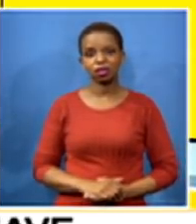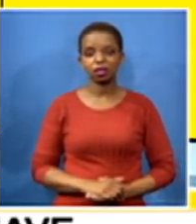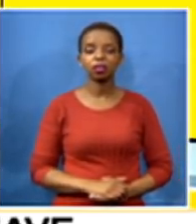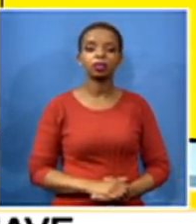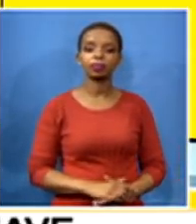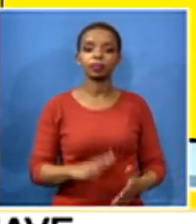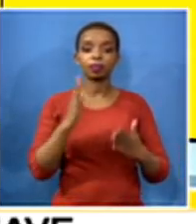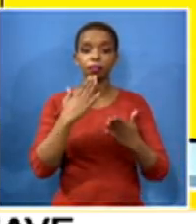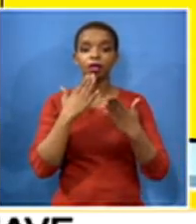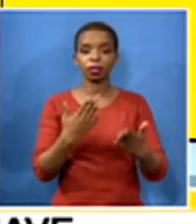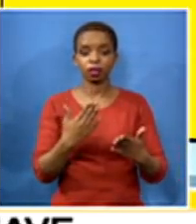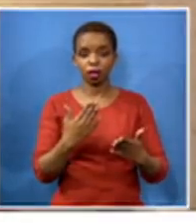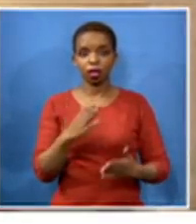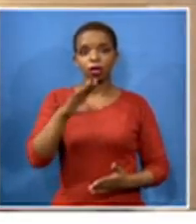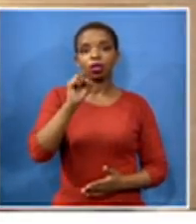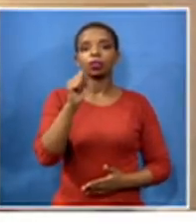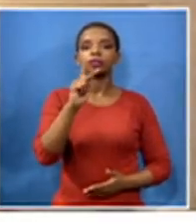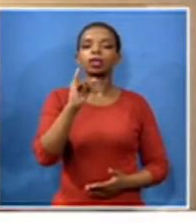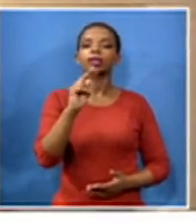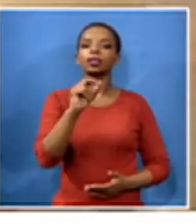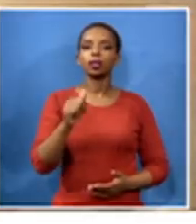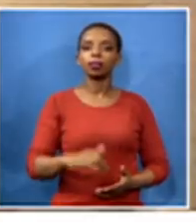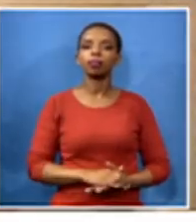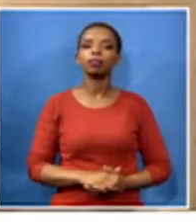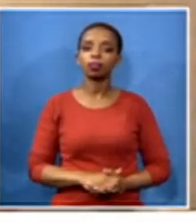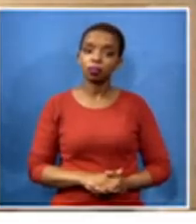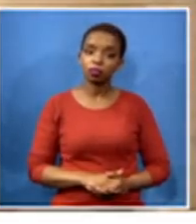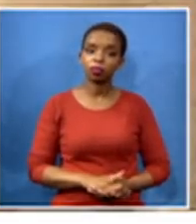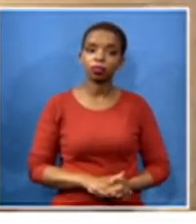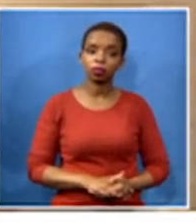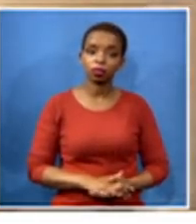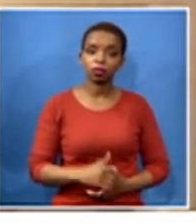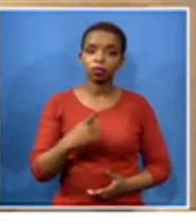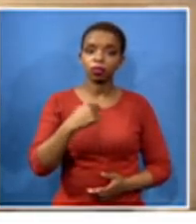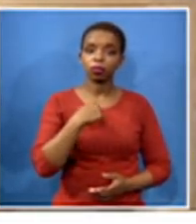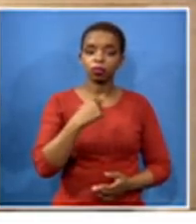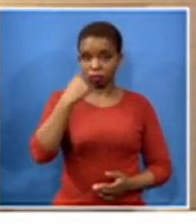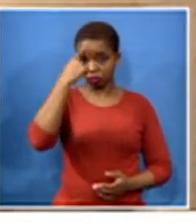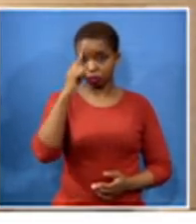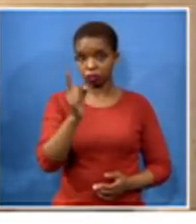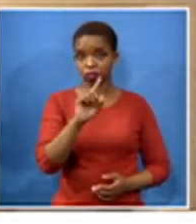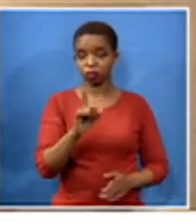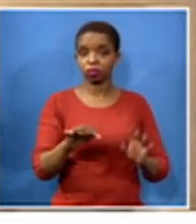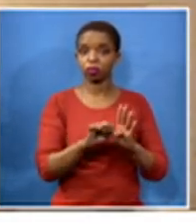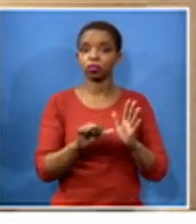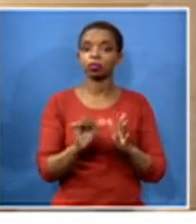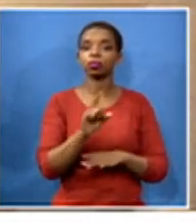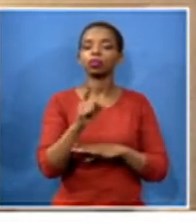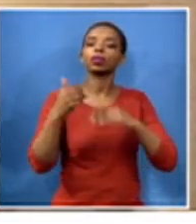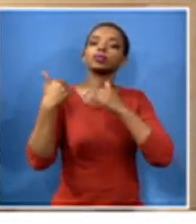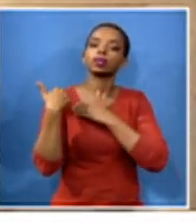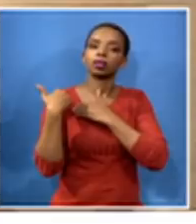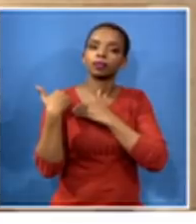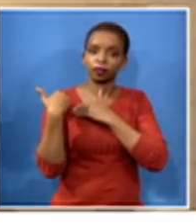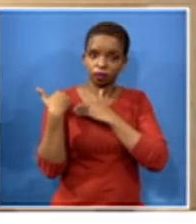sakina okay say for me the essentials will be and schools